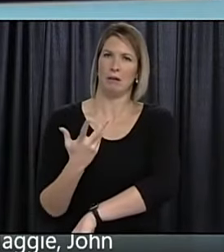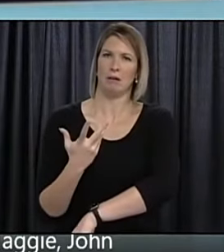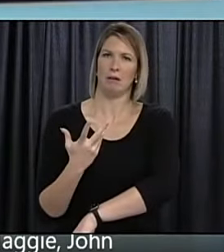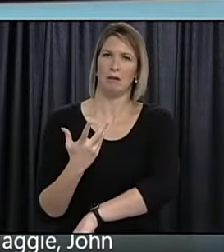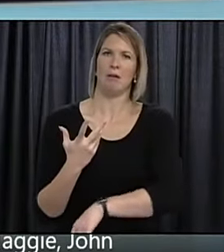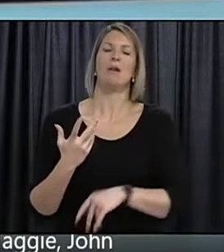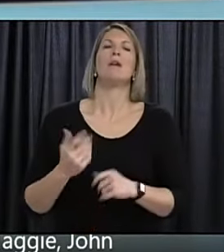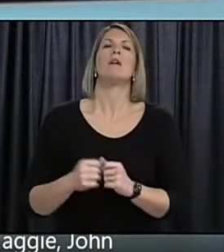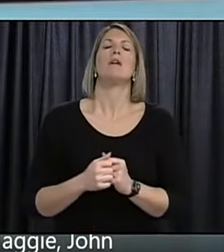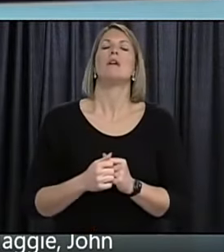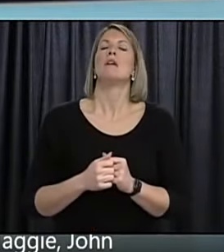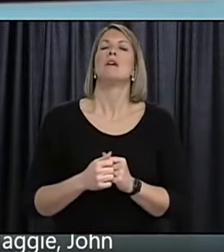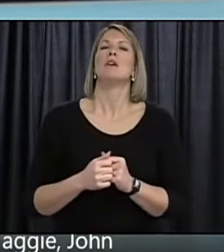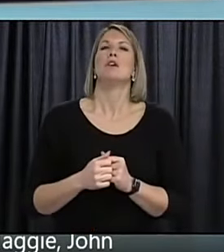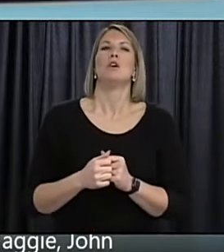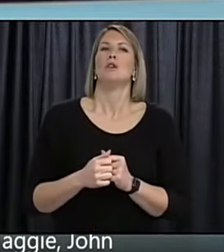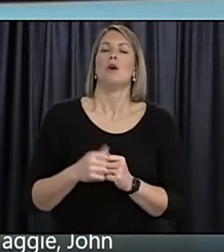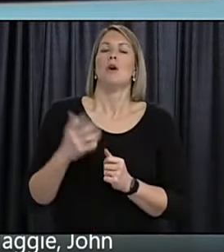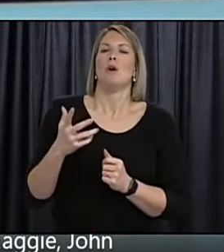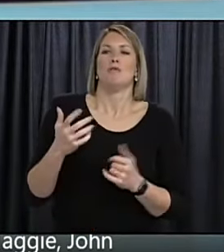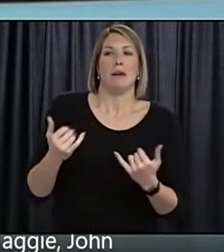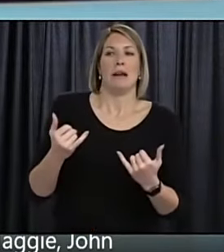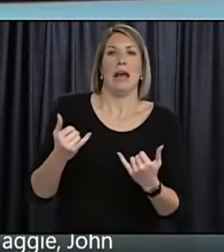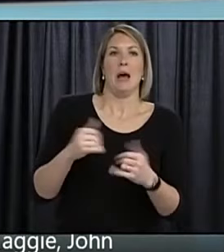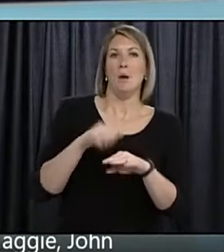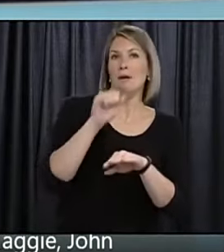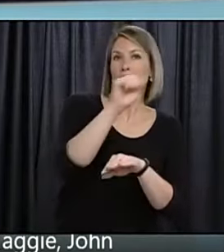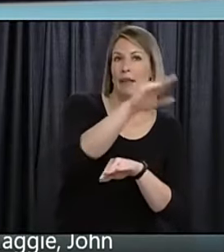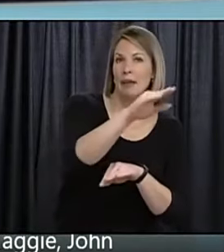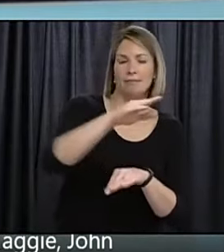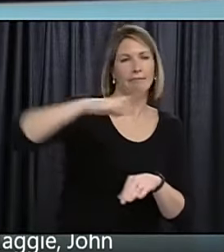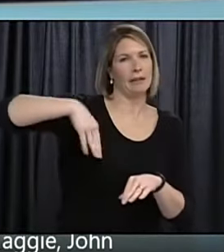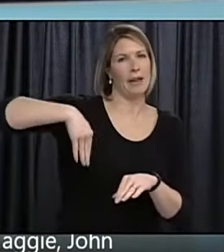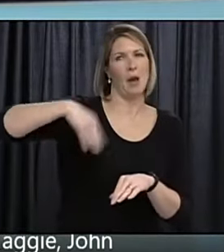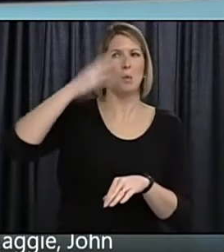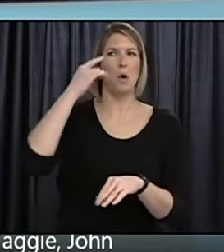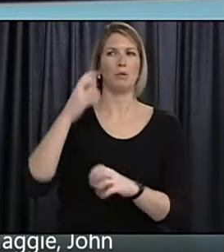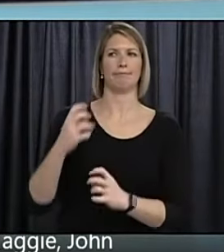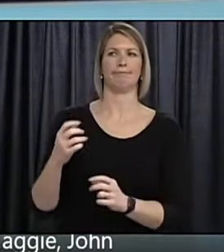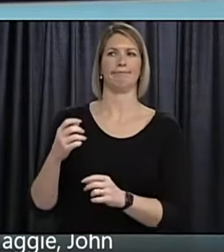yet because of uh pisa and phax uh restraint